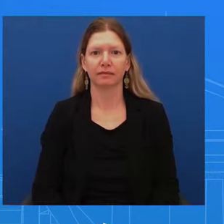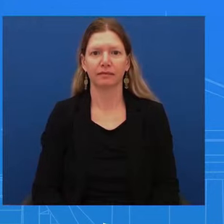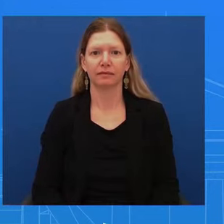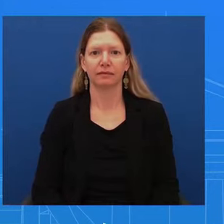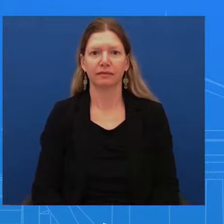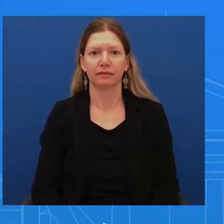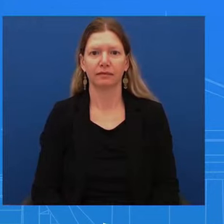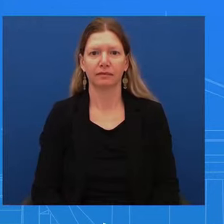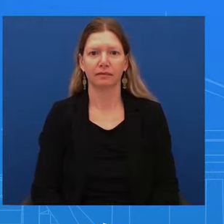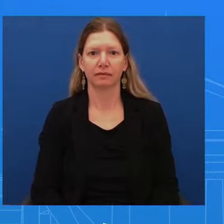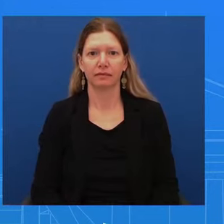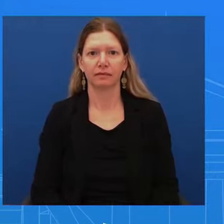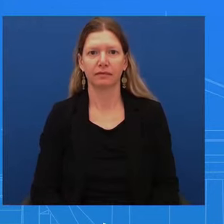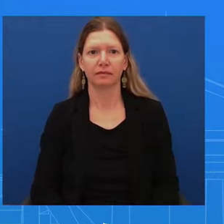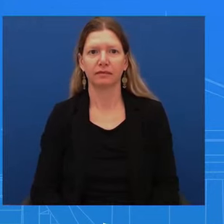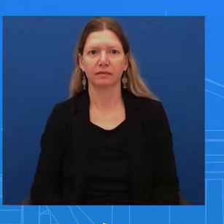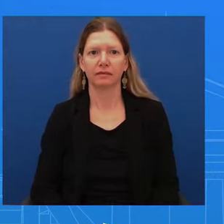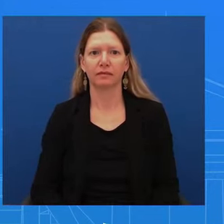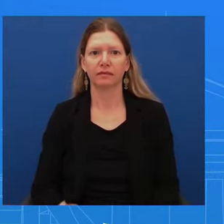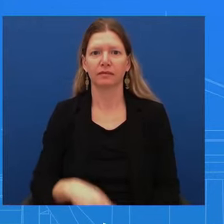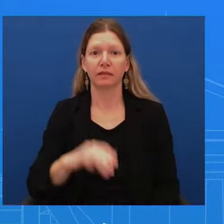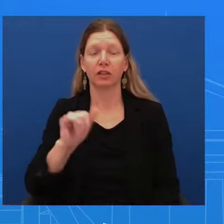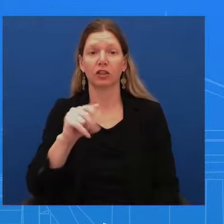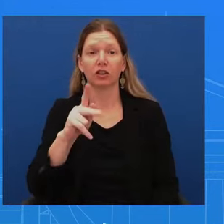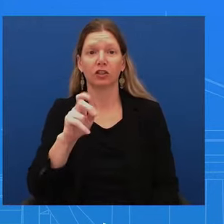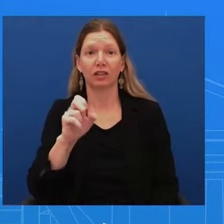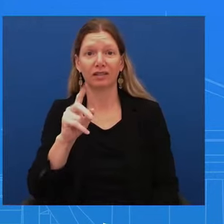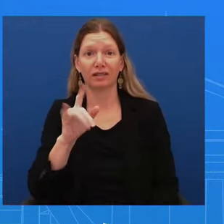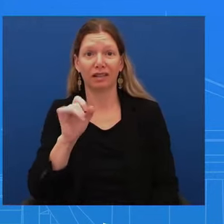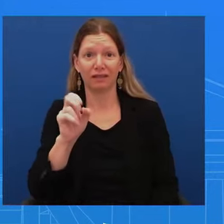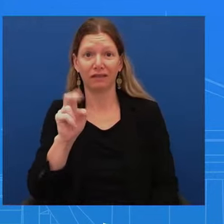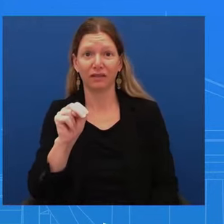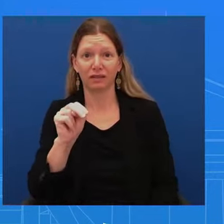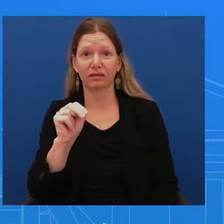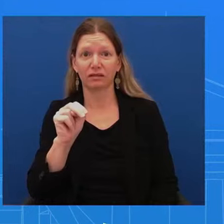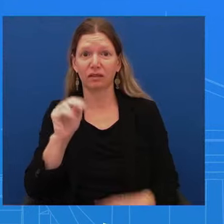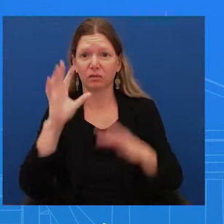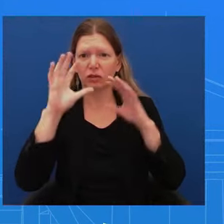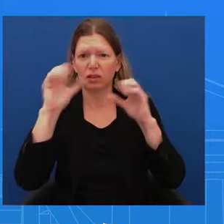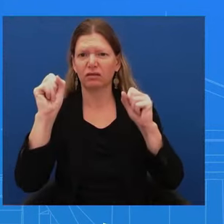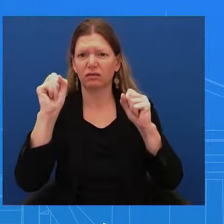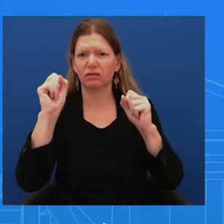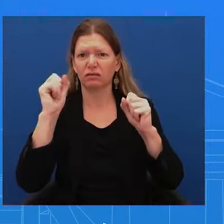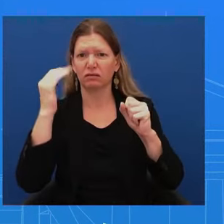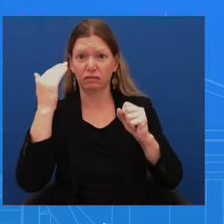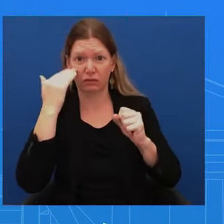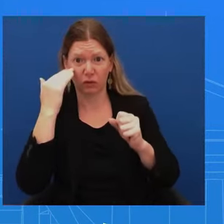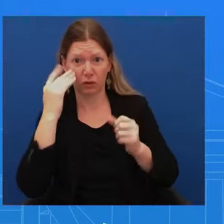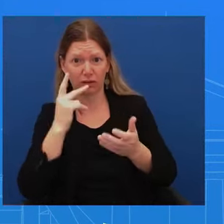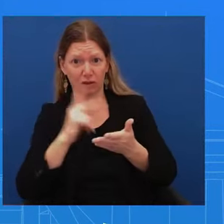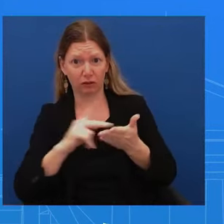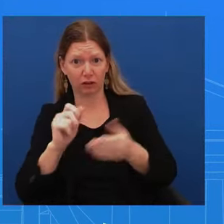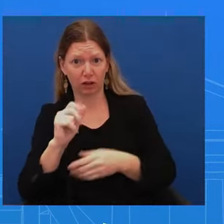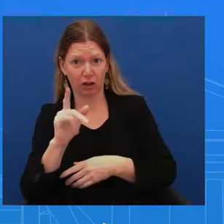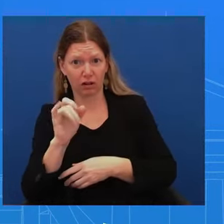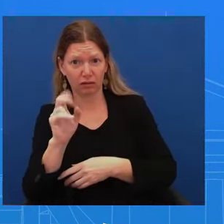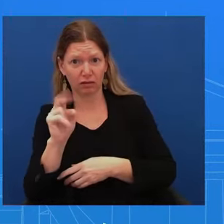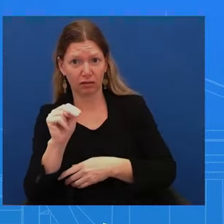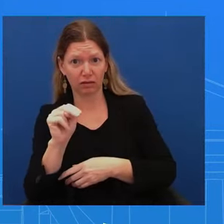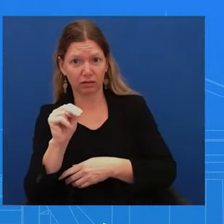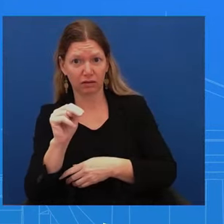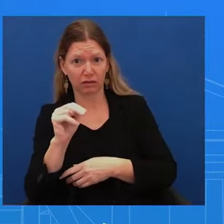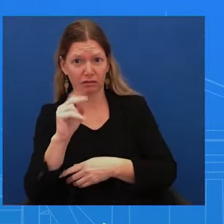here, that Secretary Austin's in the hospital, didn't they ask why is he in the hospital? How did the President not know until this morning